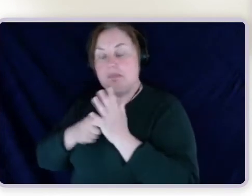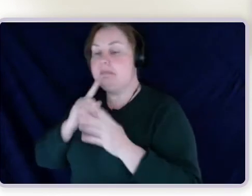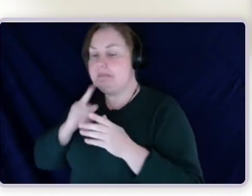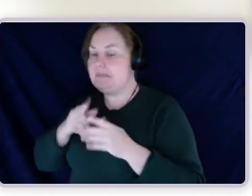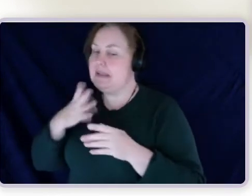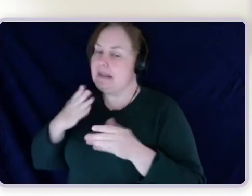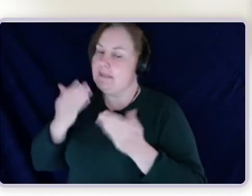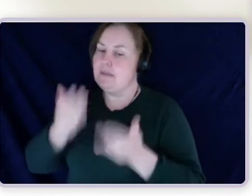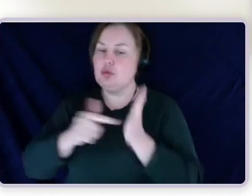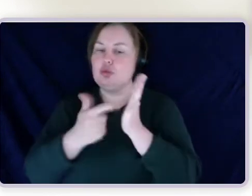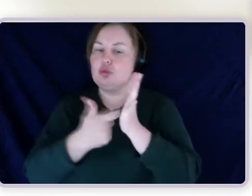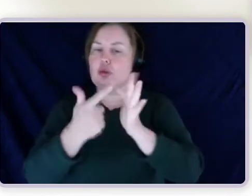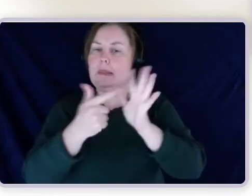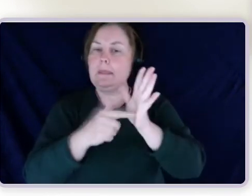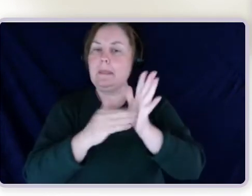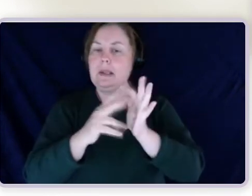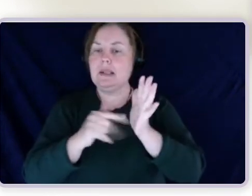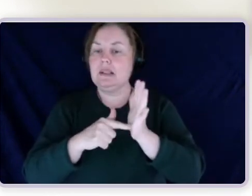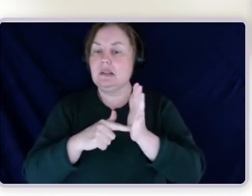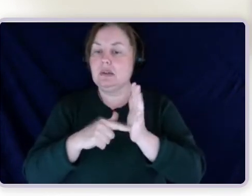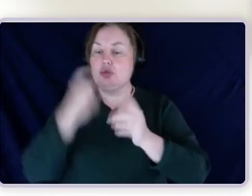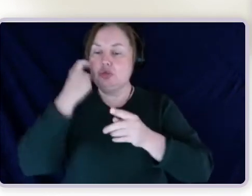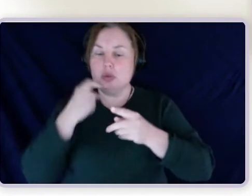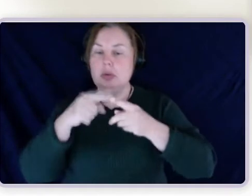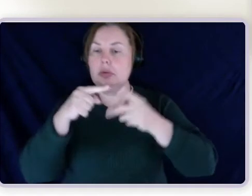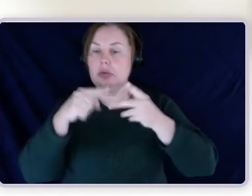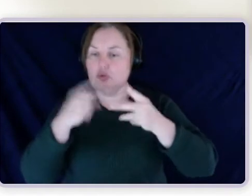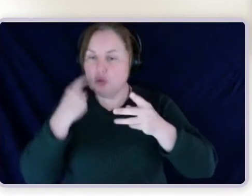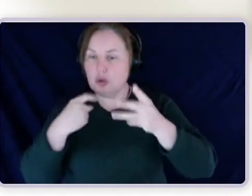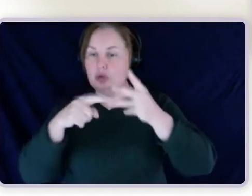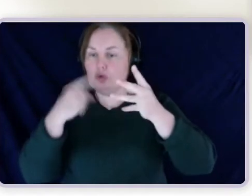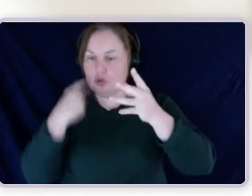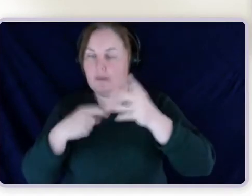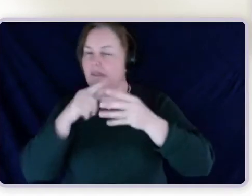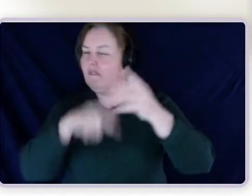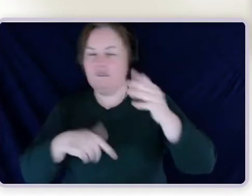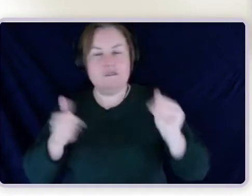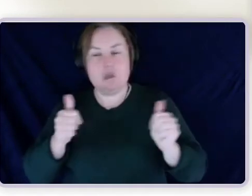has been done. There's nothing left to do to treat the condition.